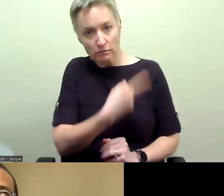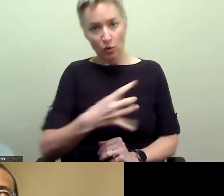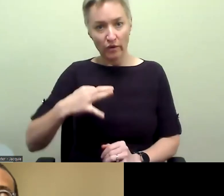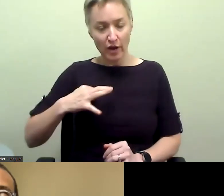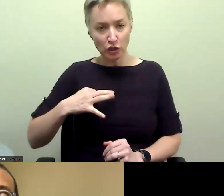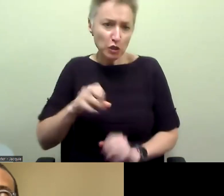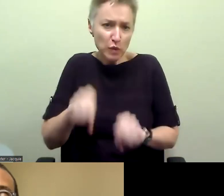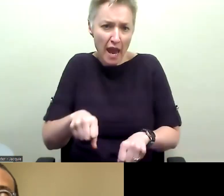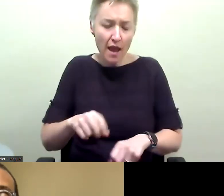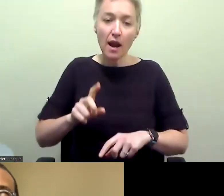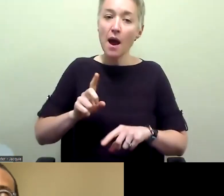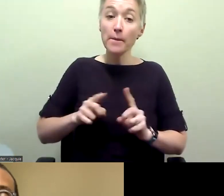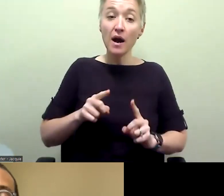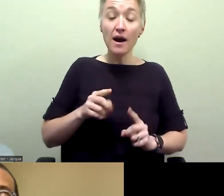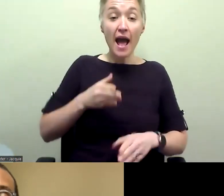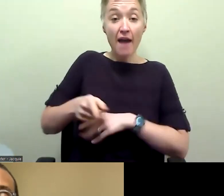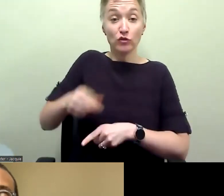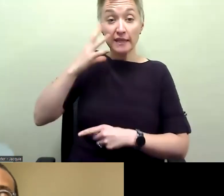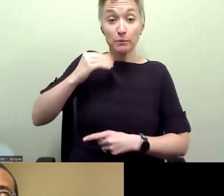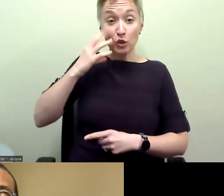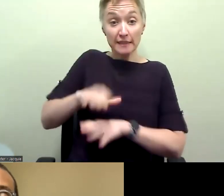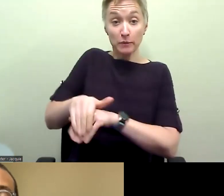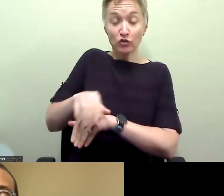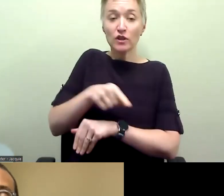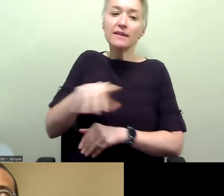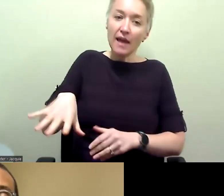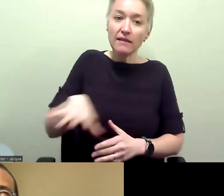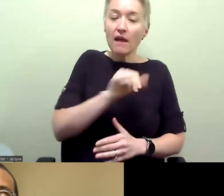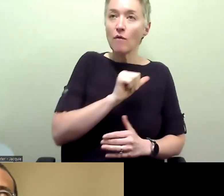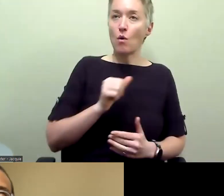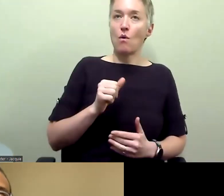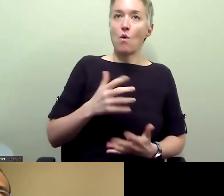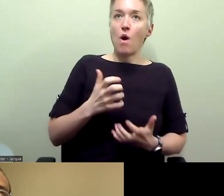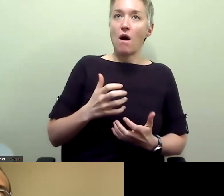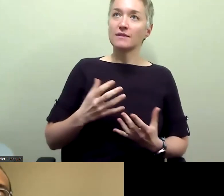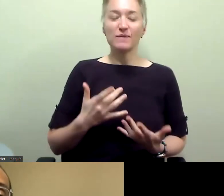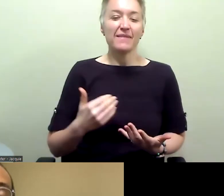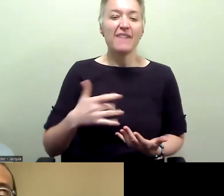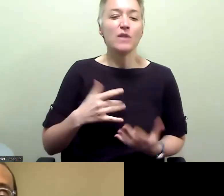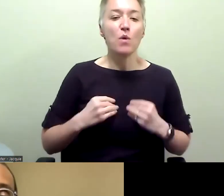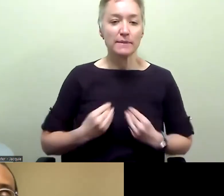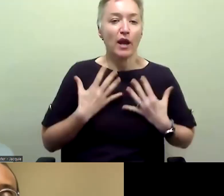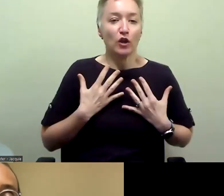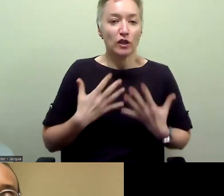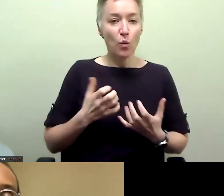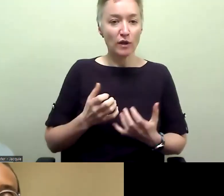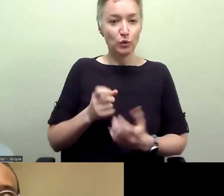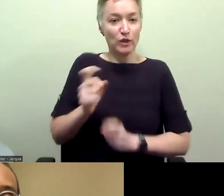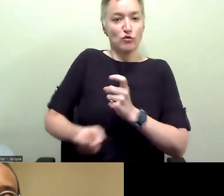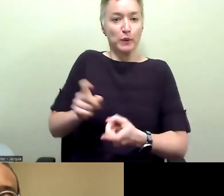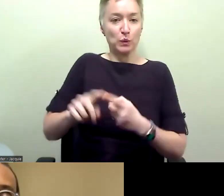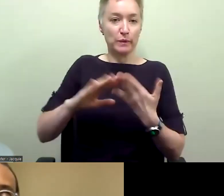inspired to make more of those contributions, which is great. Excellent. the next, uh,